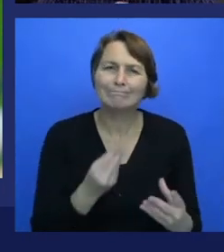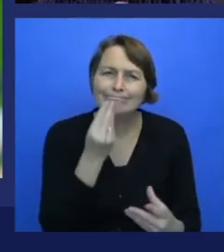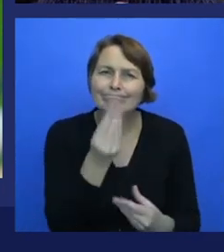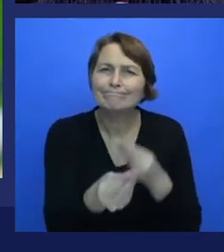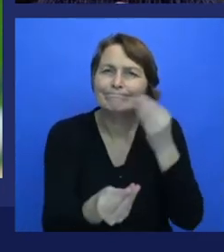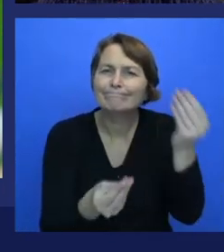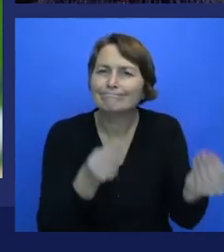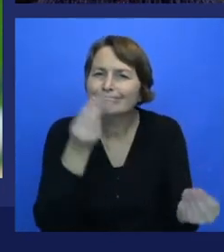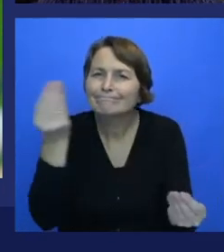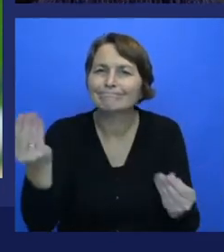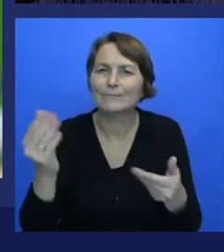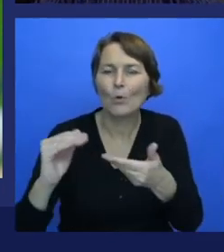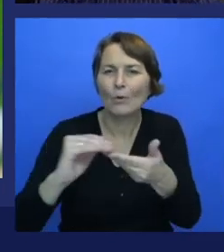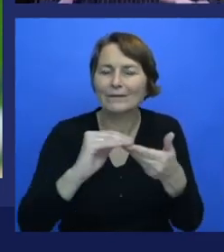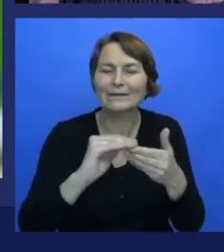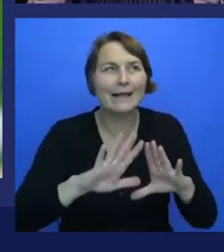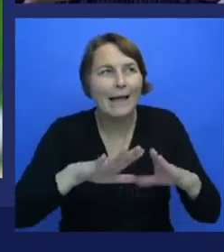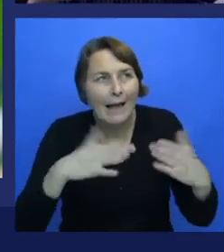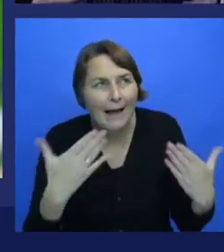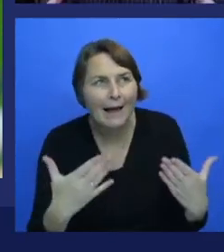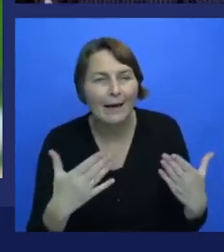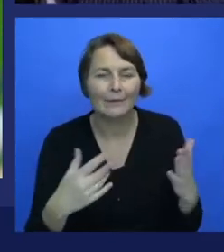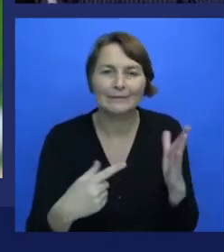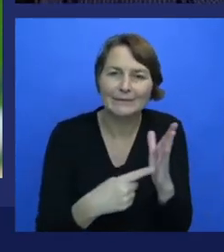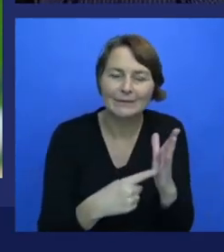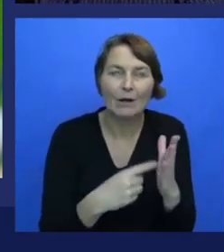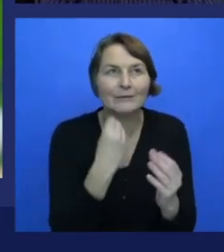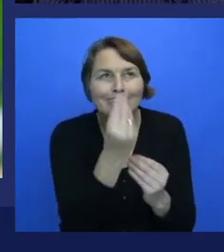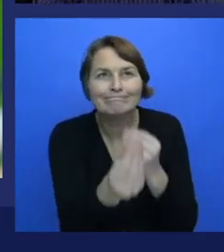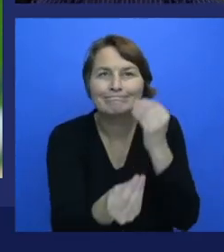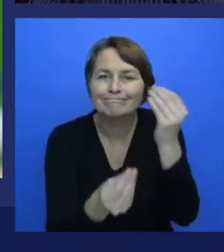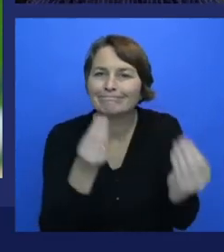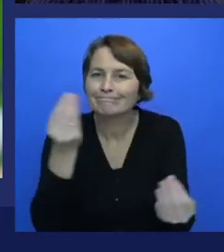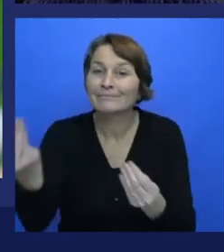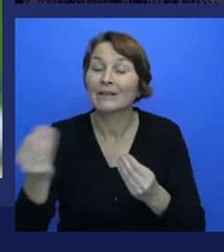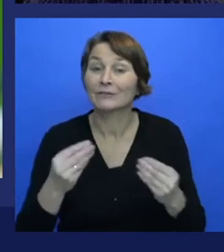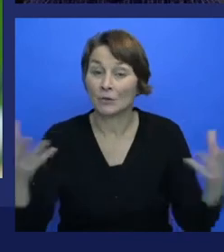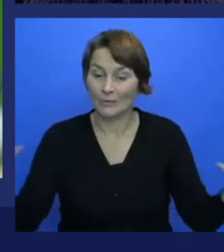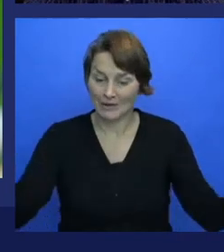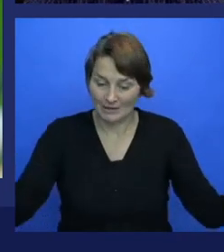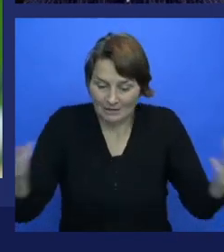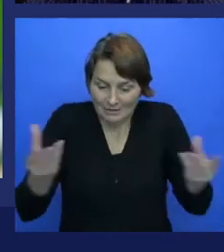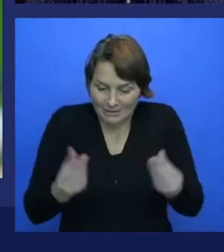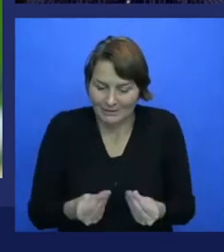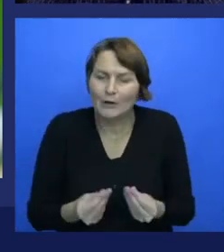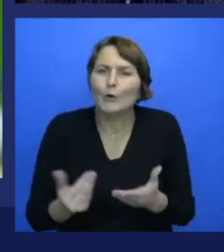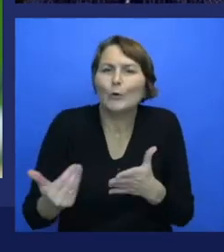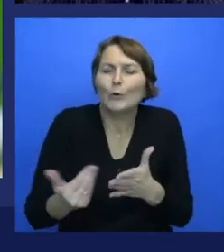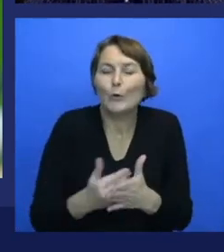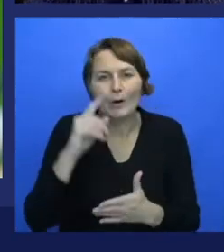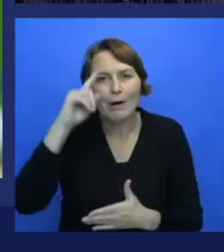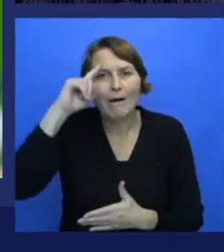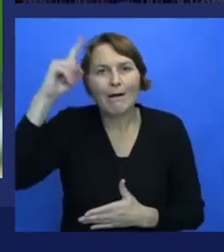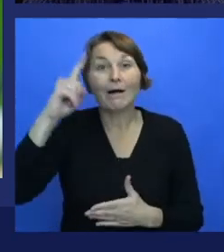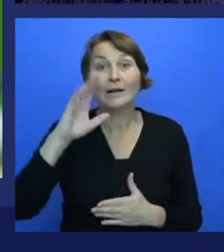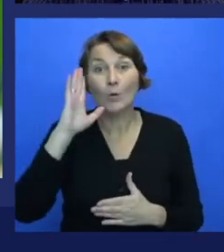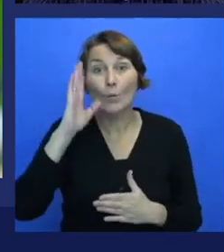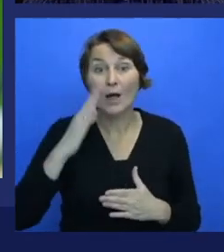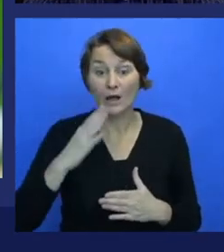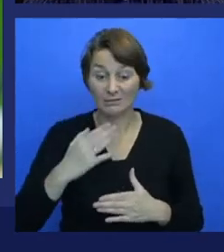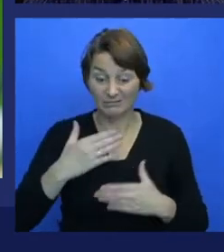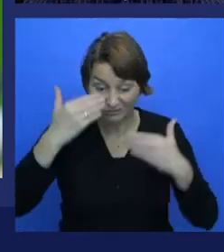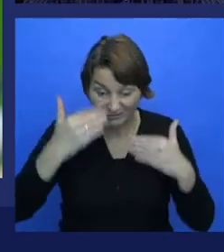long as we're doing that, as long as we're taking that technology, creating unique value from it, our work is going to continue. The rate of